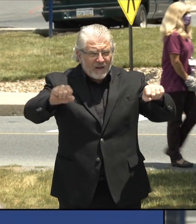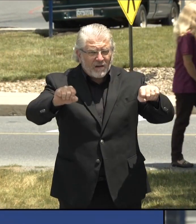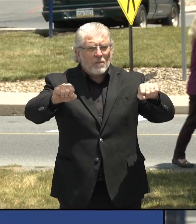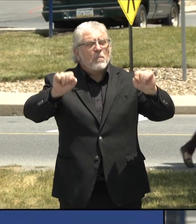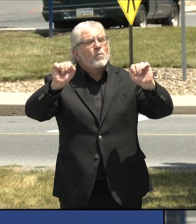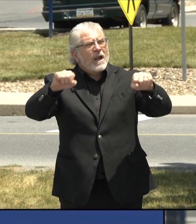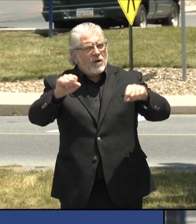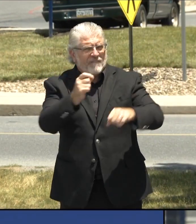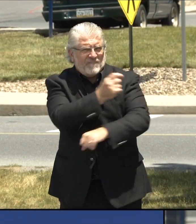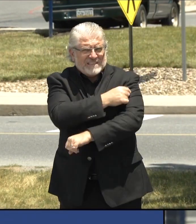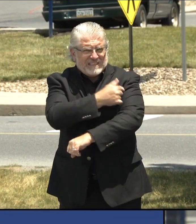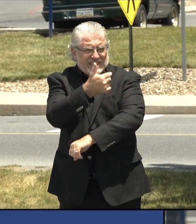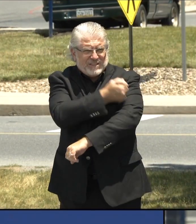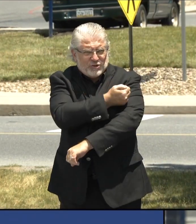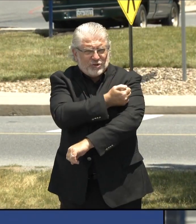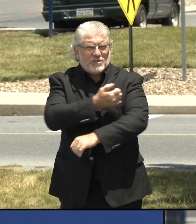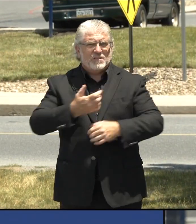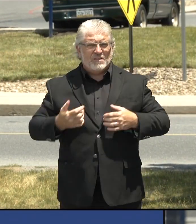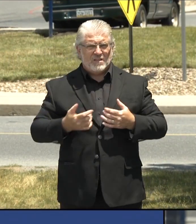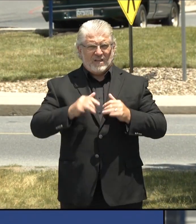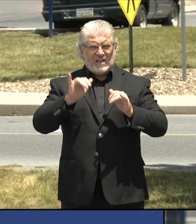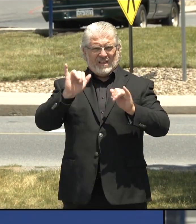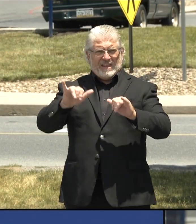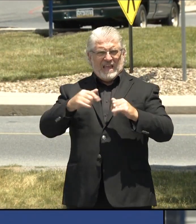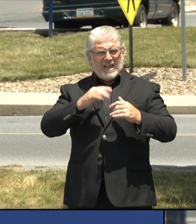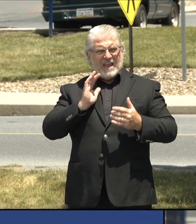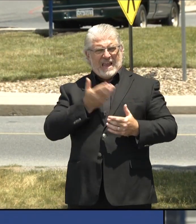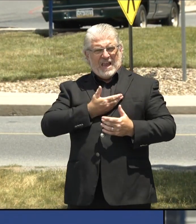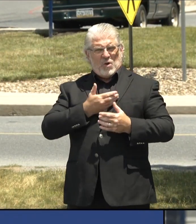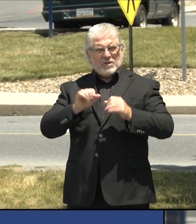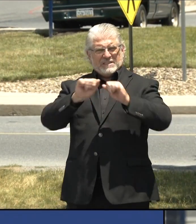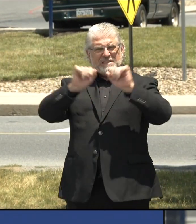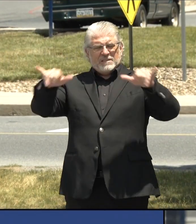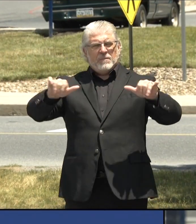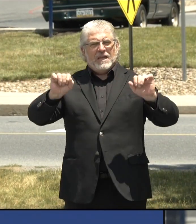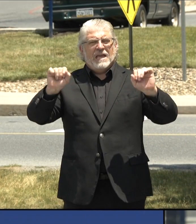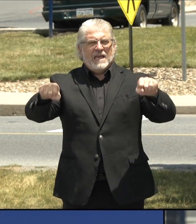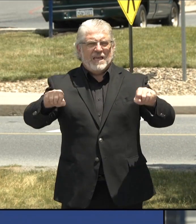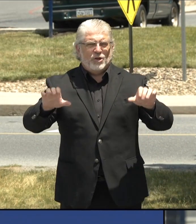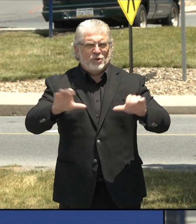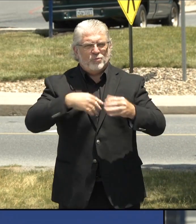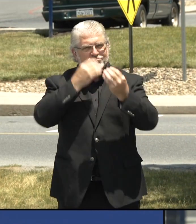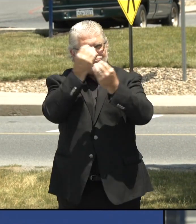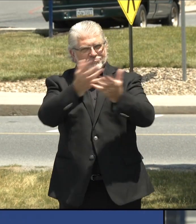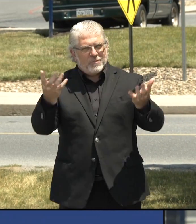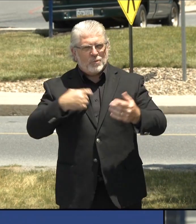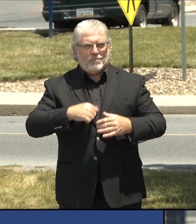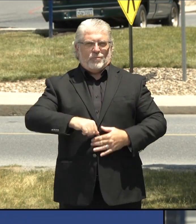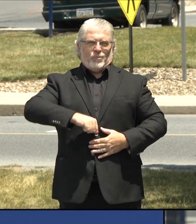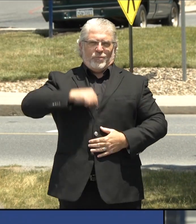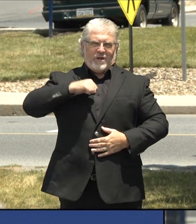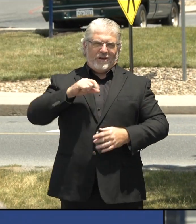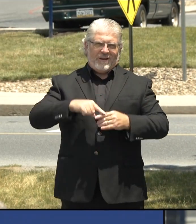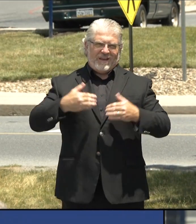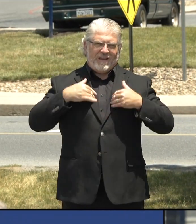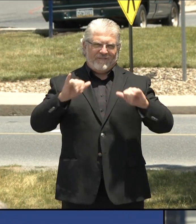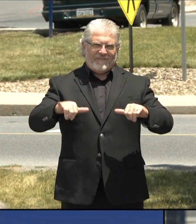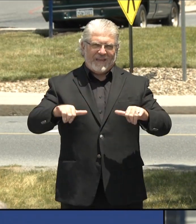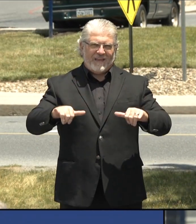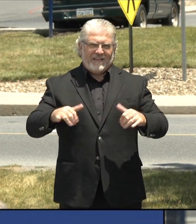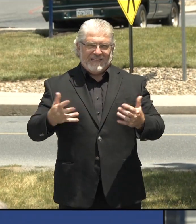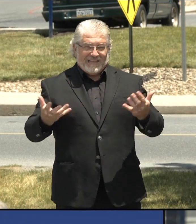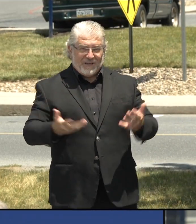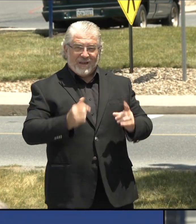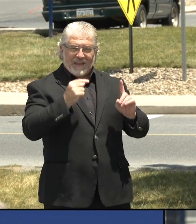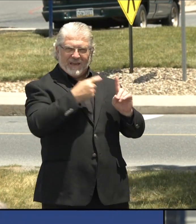kind of capabilities that exist within this system, and we are very, very proud to have that part of the capabilities here at UPMC